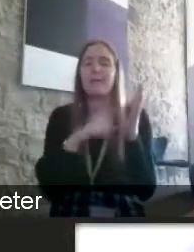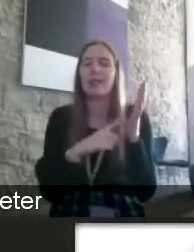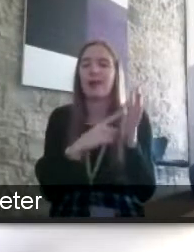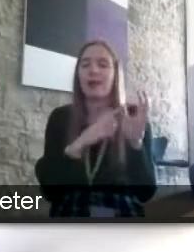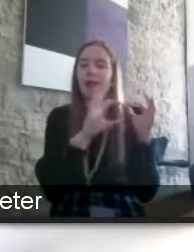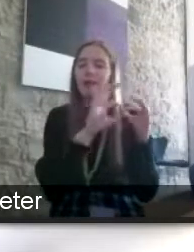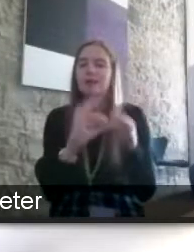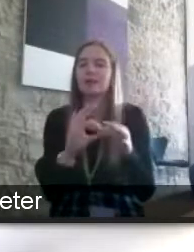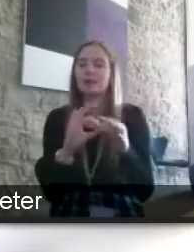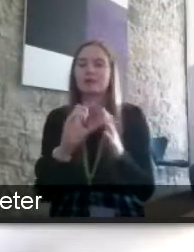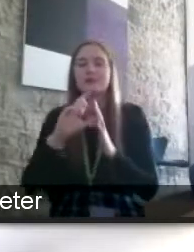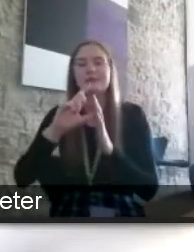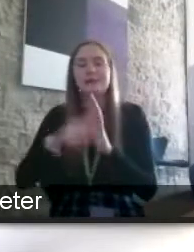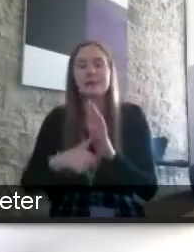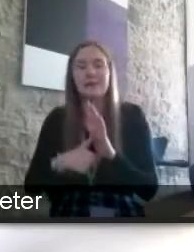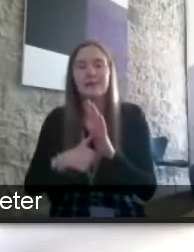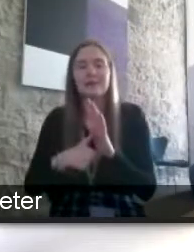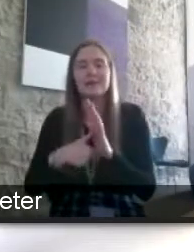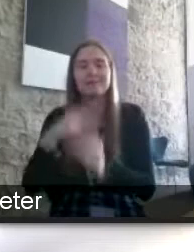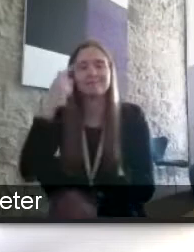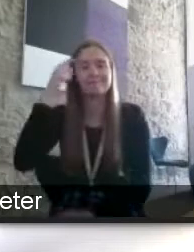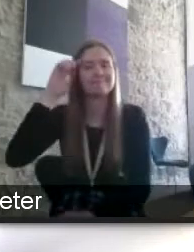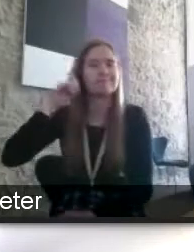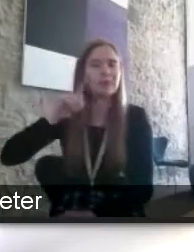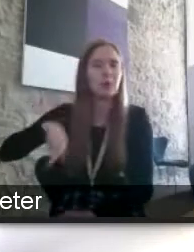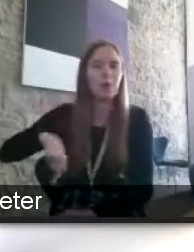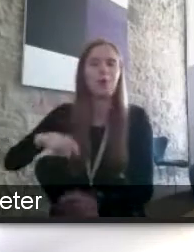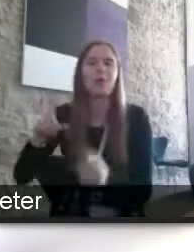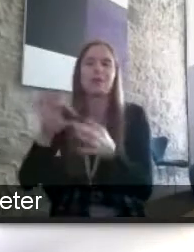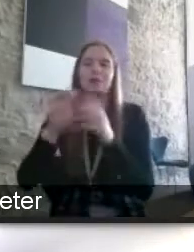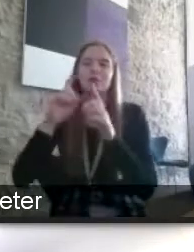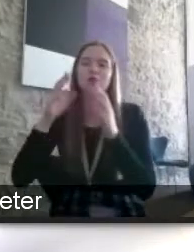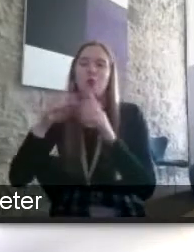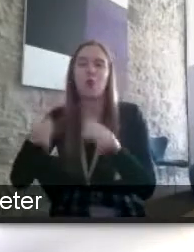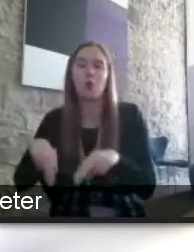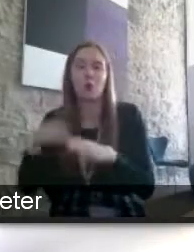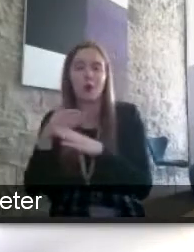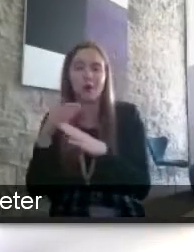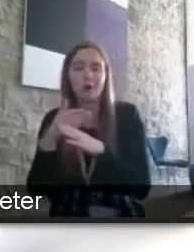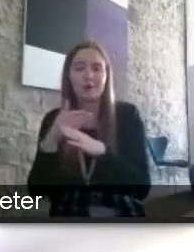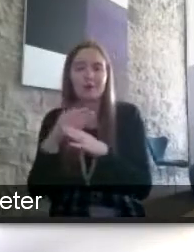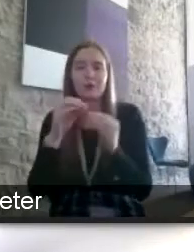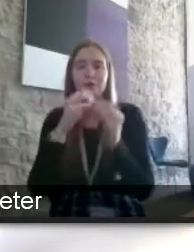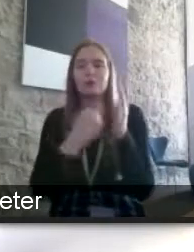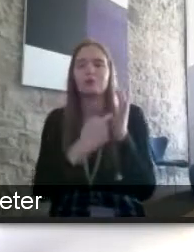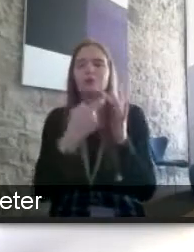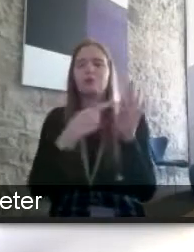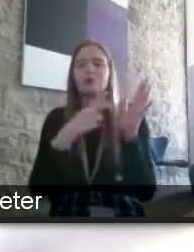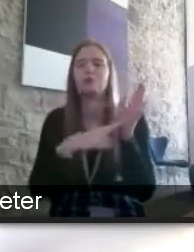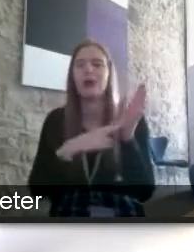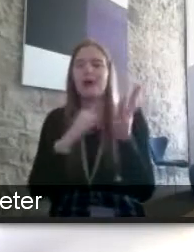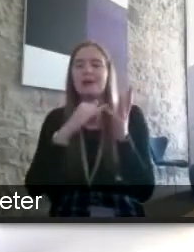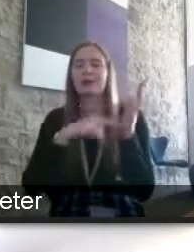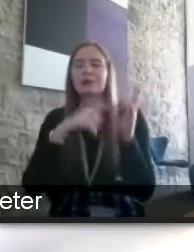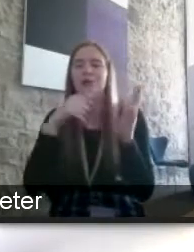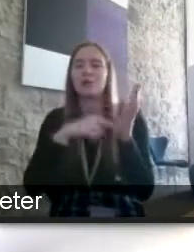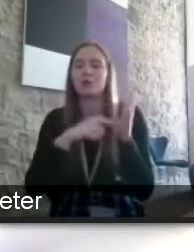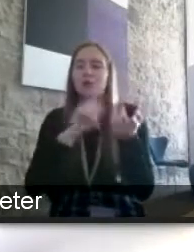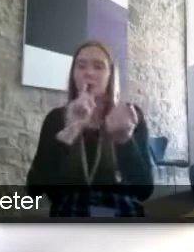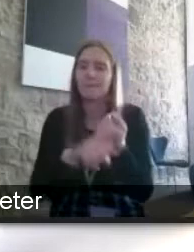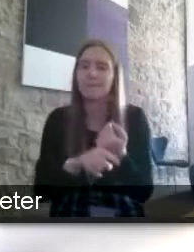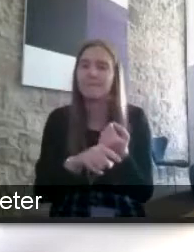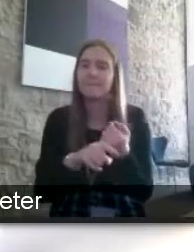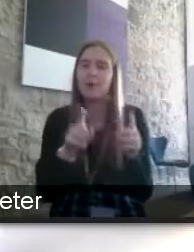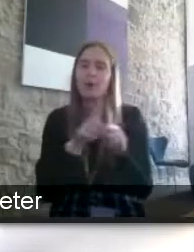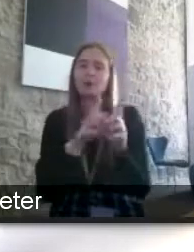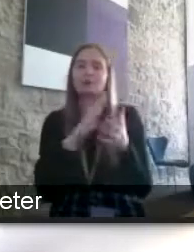treat this outside of mind when employers when they're home working and we've got a comment from from brian scott and brian just kind of touches on the point bill you mentioned we also